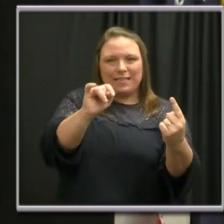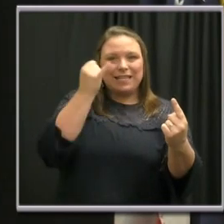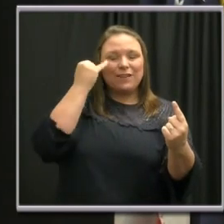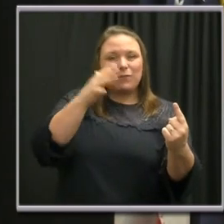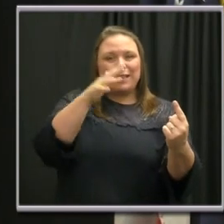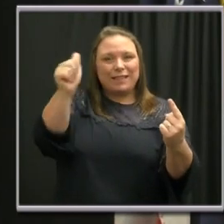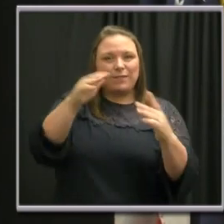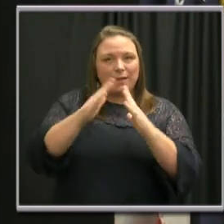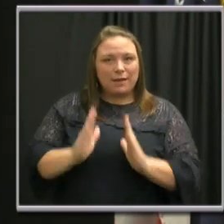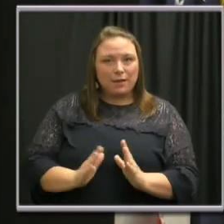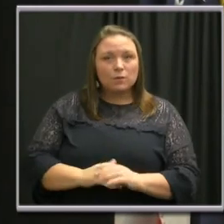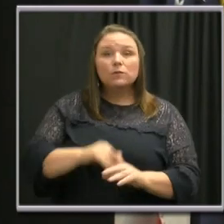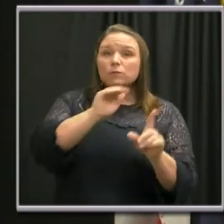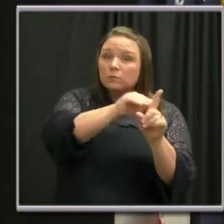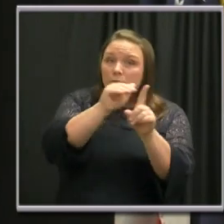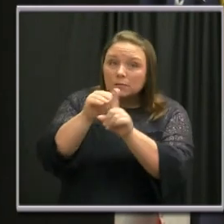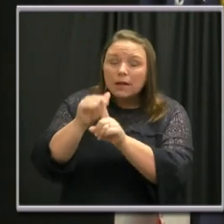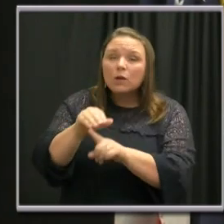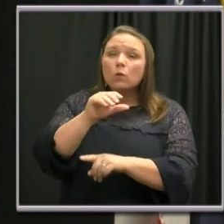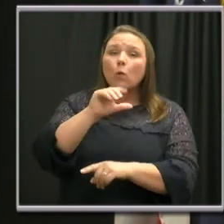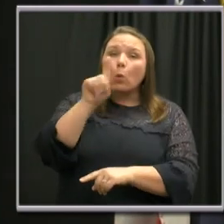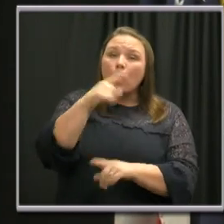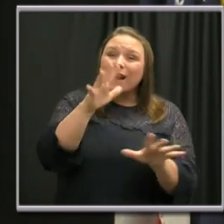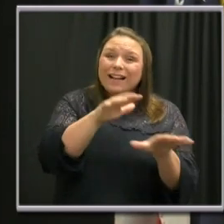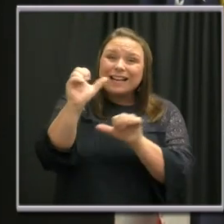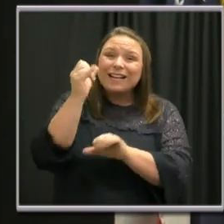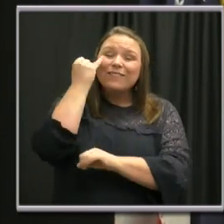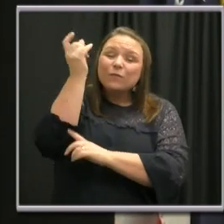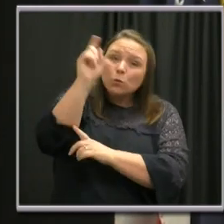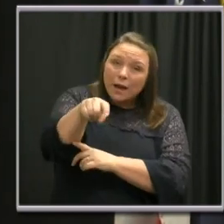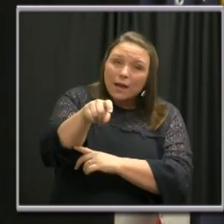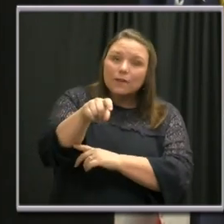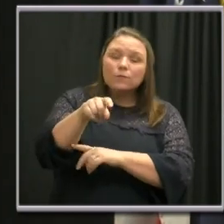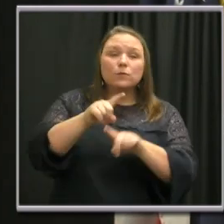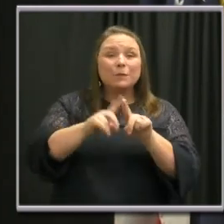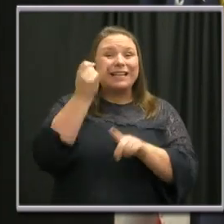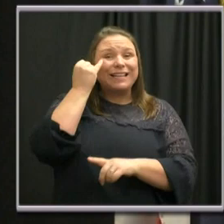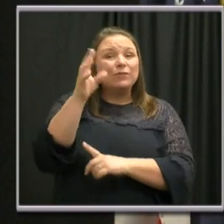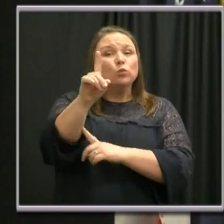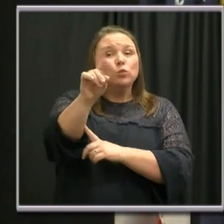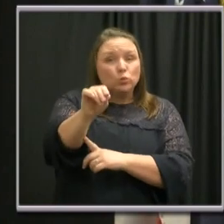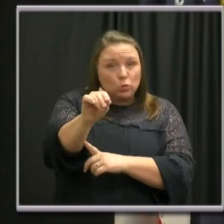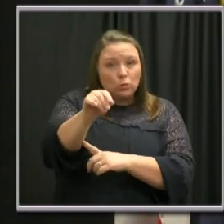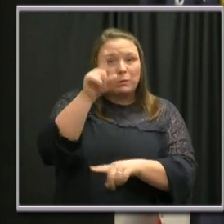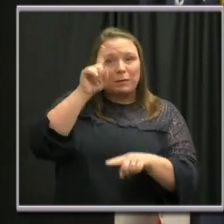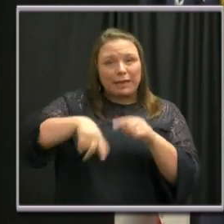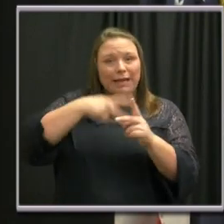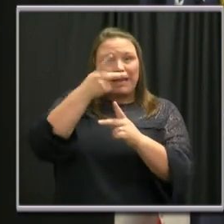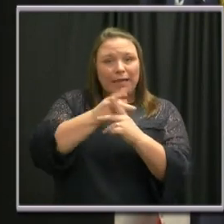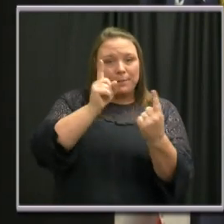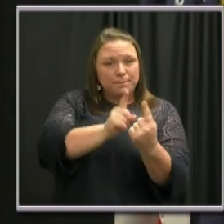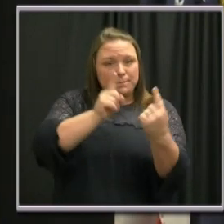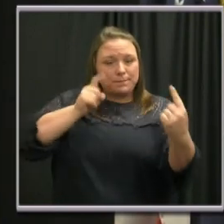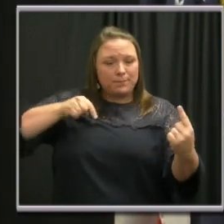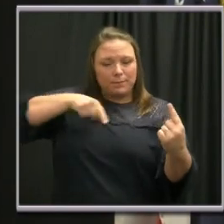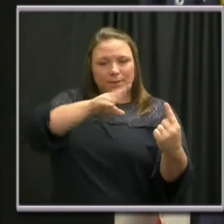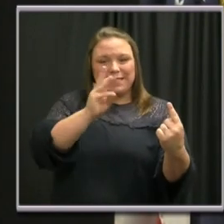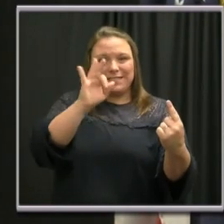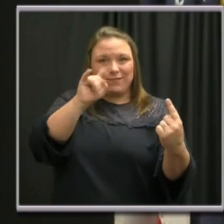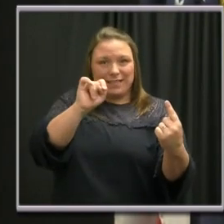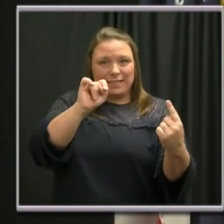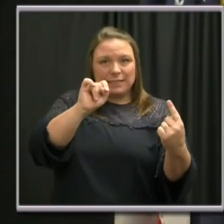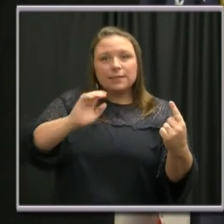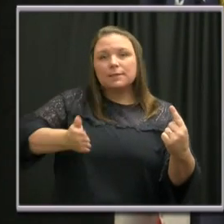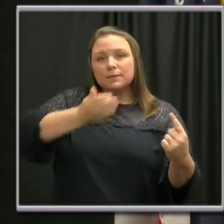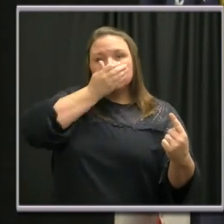And as a reminder, you should only go out if you have to go out, but when you do, and you can't maintain the social distancing, a